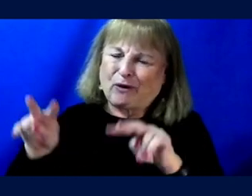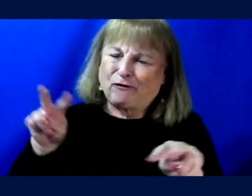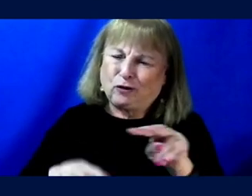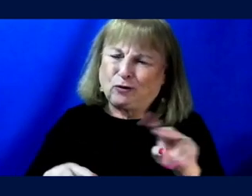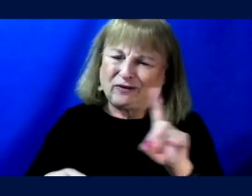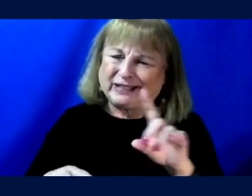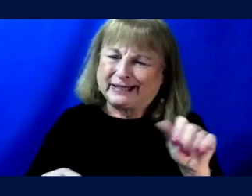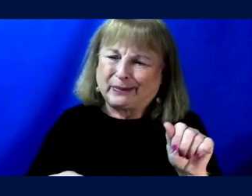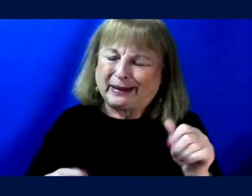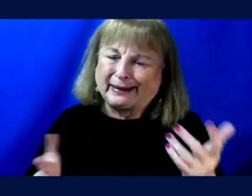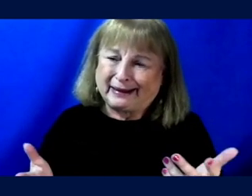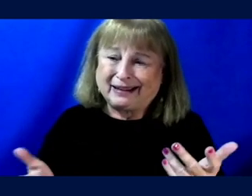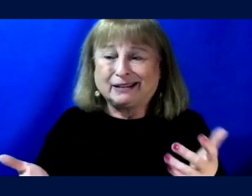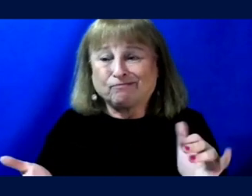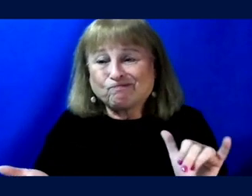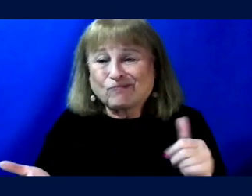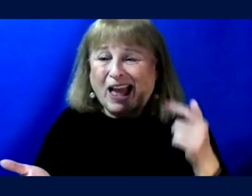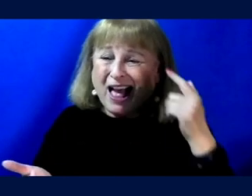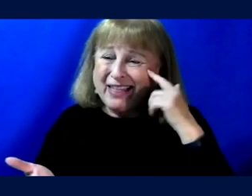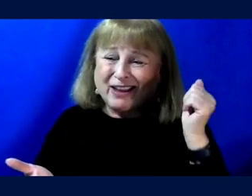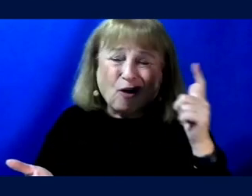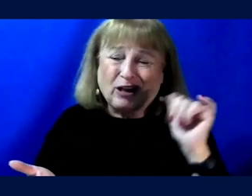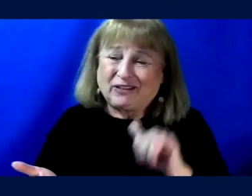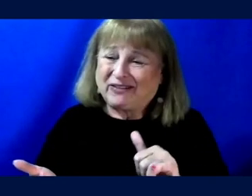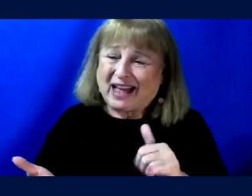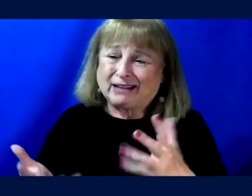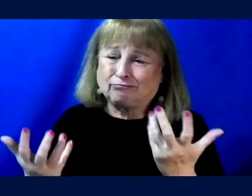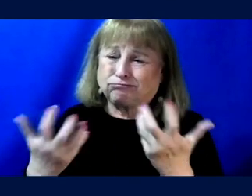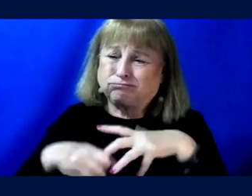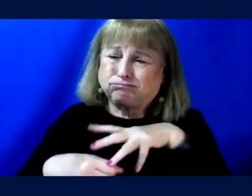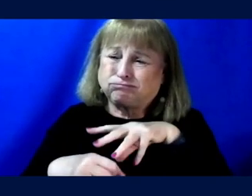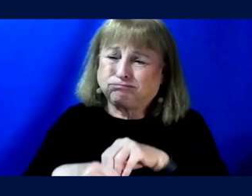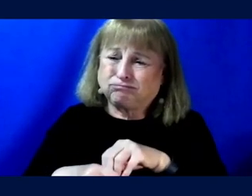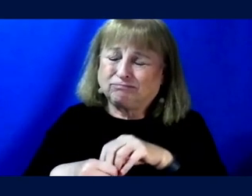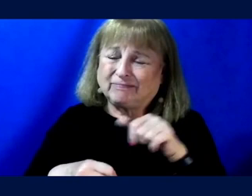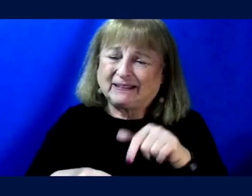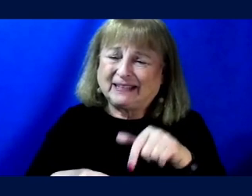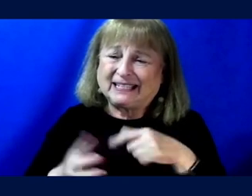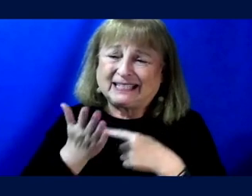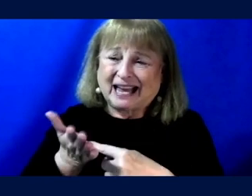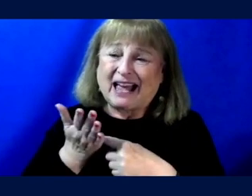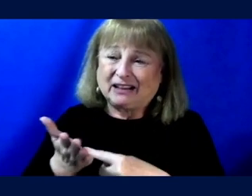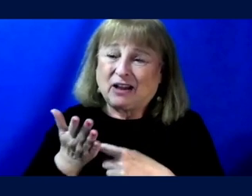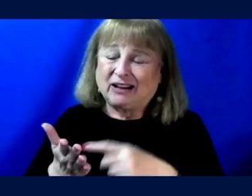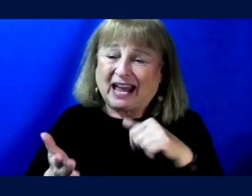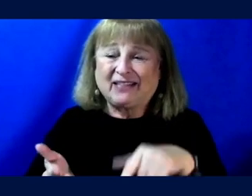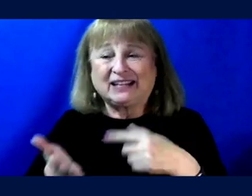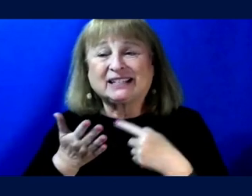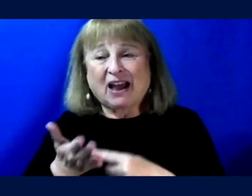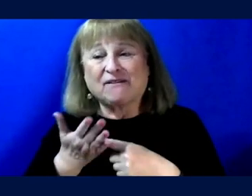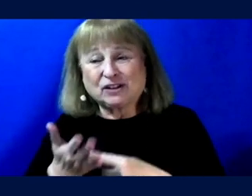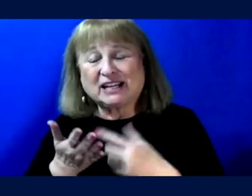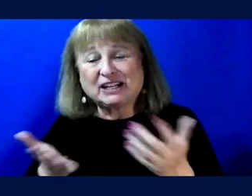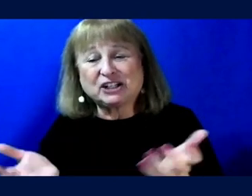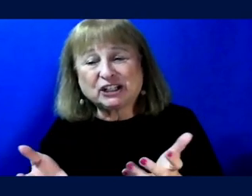Um, so yeah, I think all of that has interplay in these, this dialogue and in these conversations, um, diverse